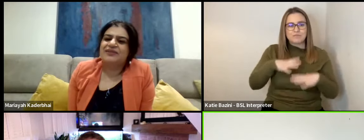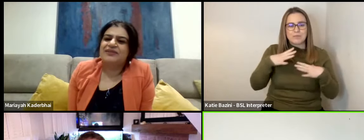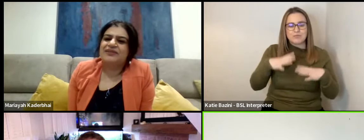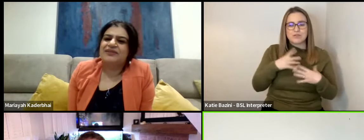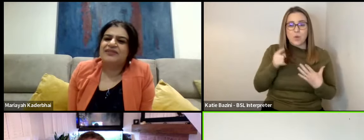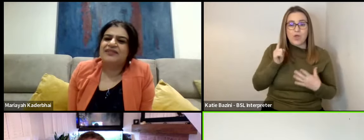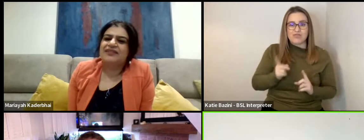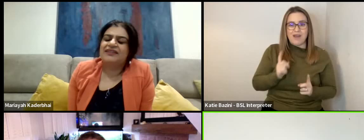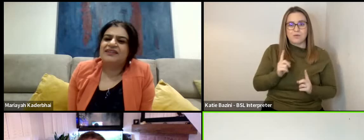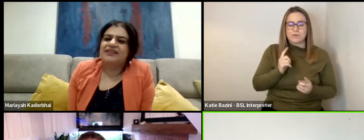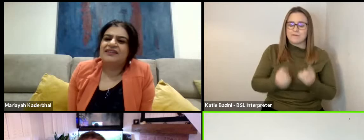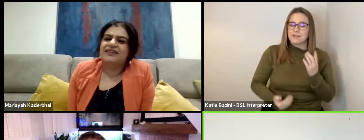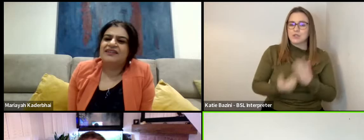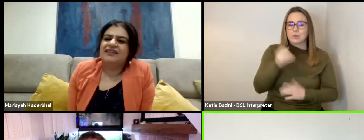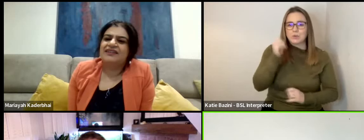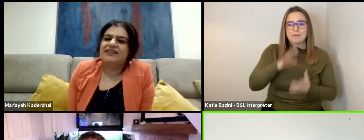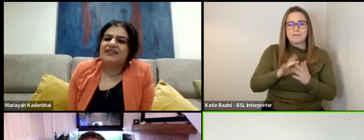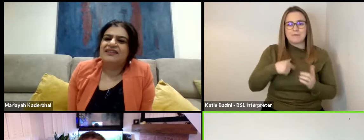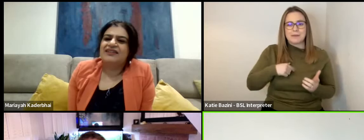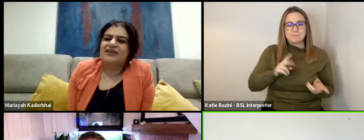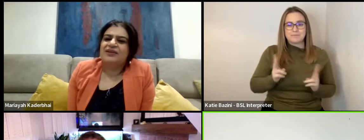that was a very new experience for me.